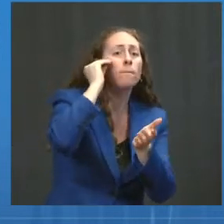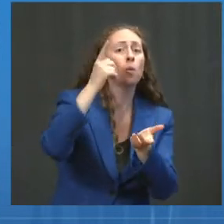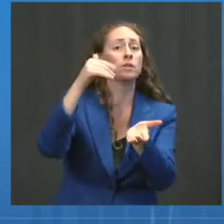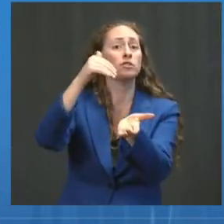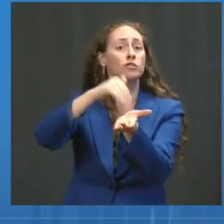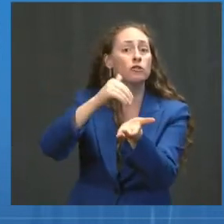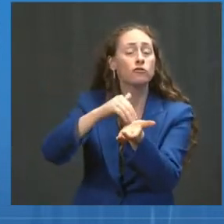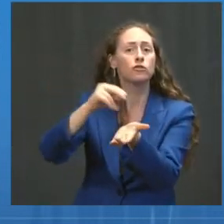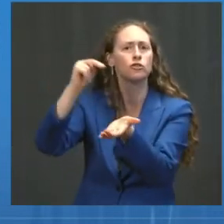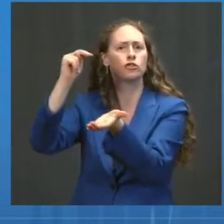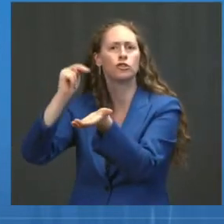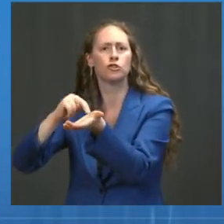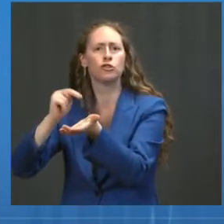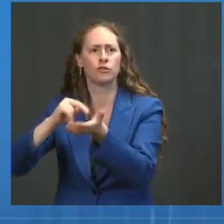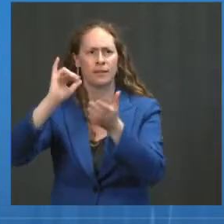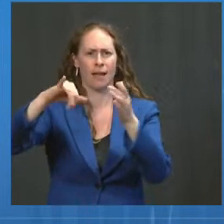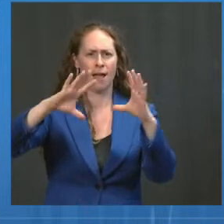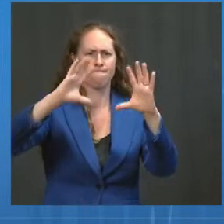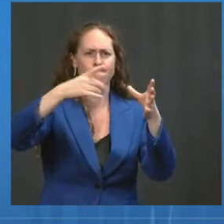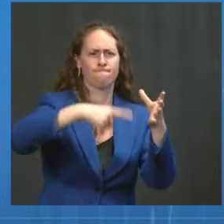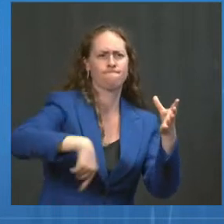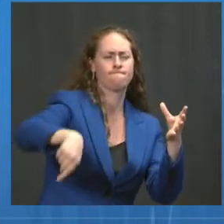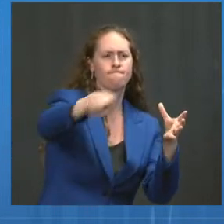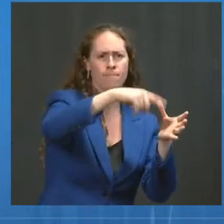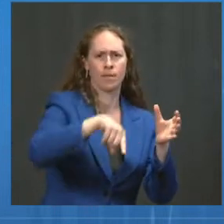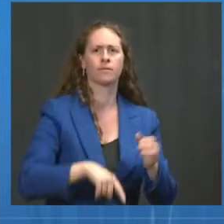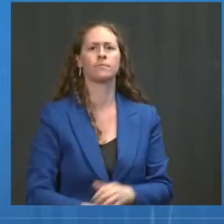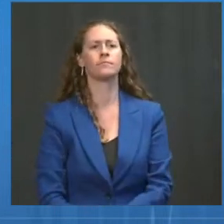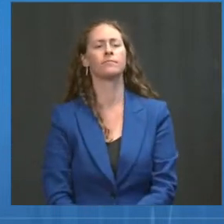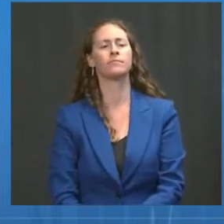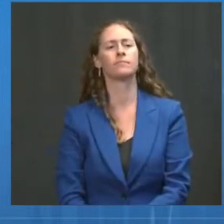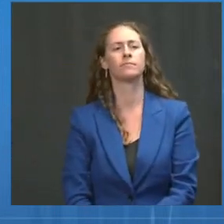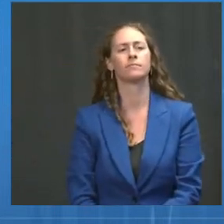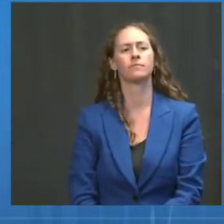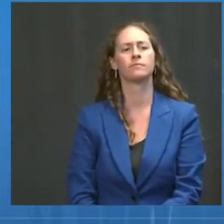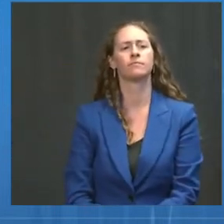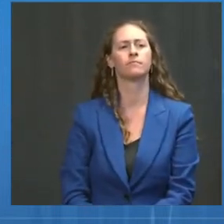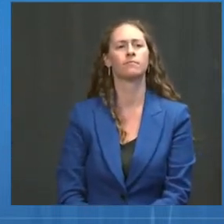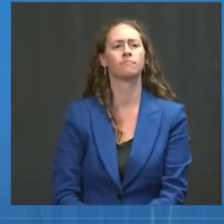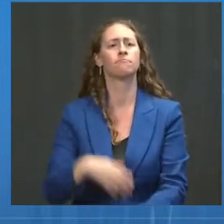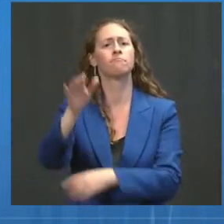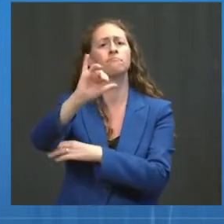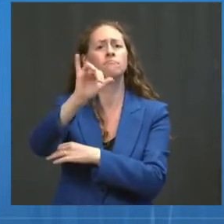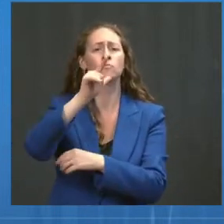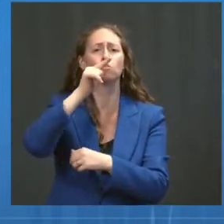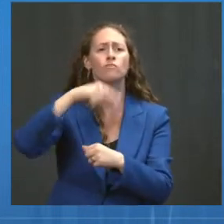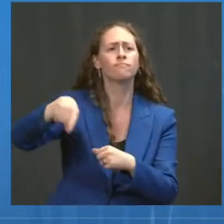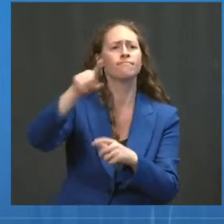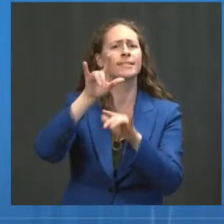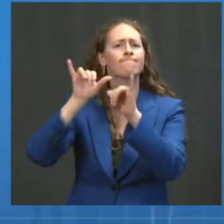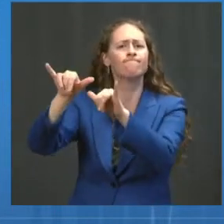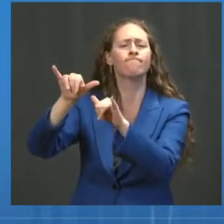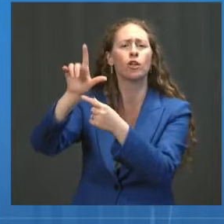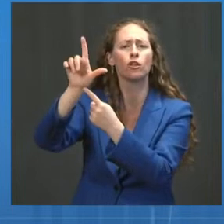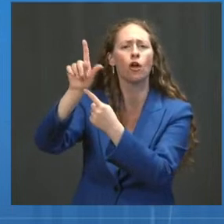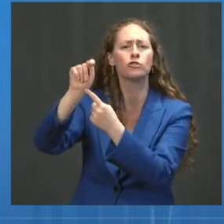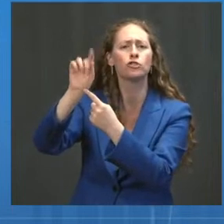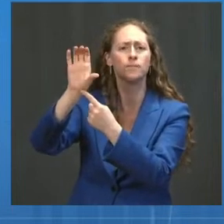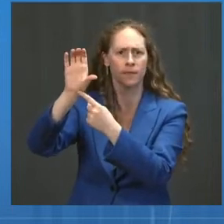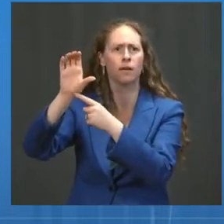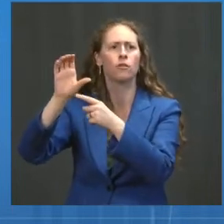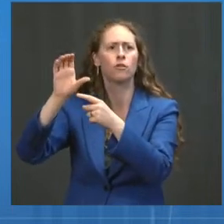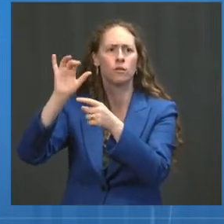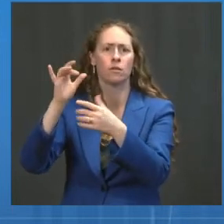residents of long-term care facilities. For people who received the Johnson & Johnson vaccine, we anticipate